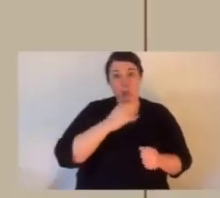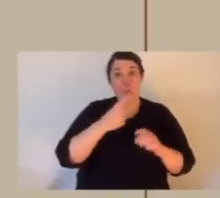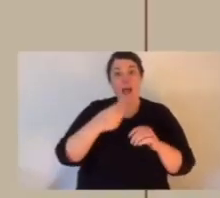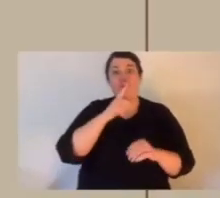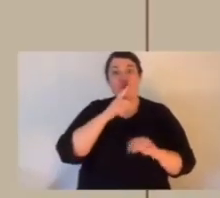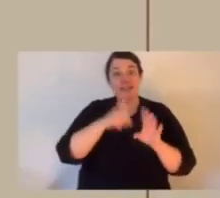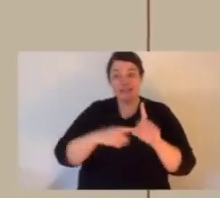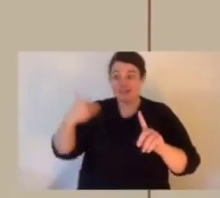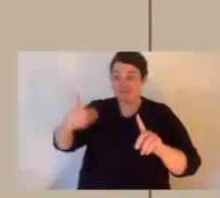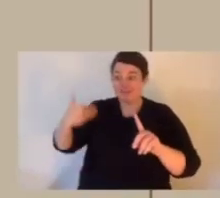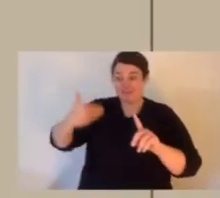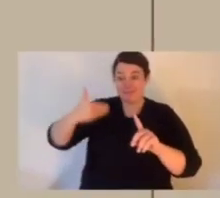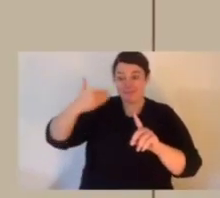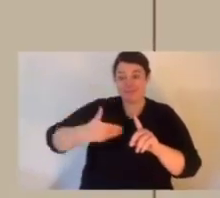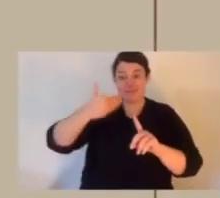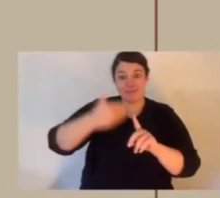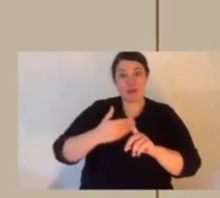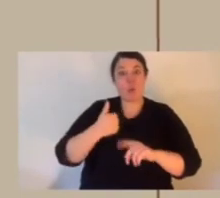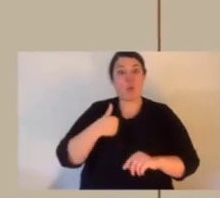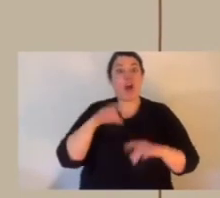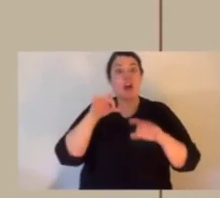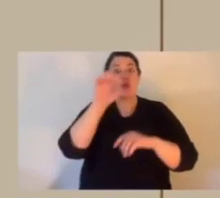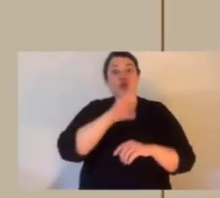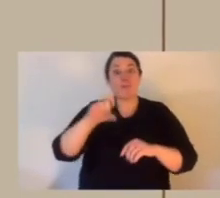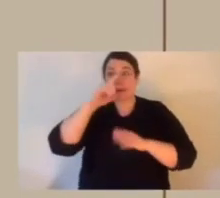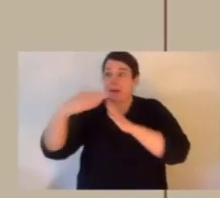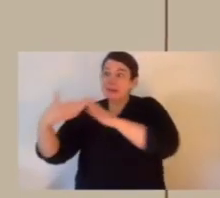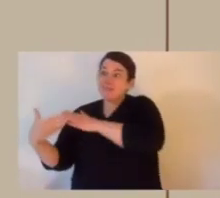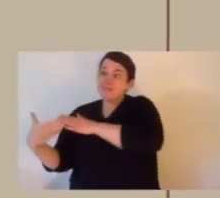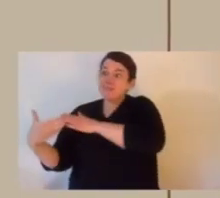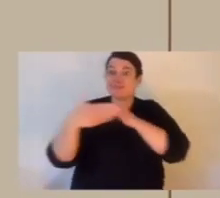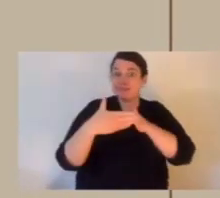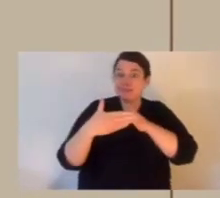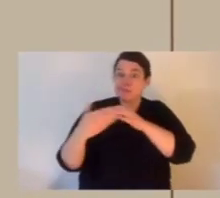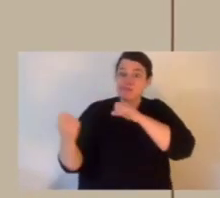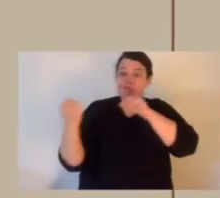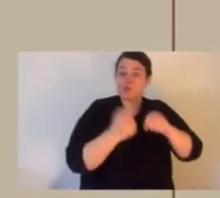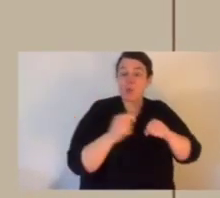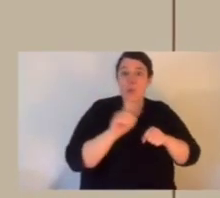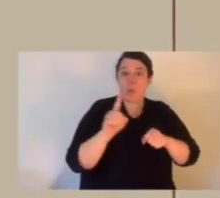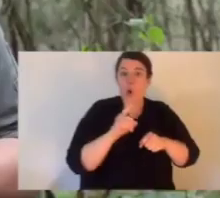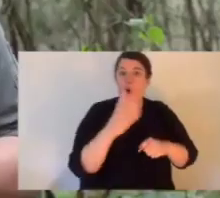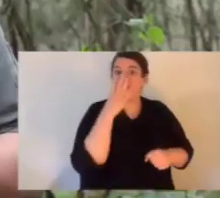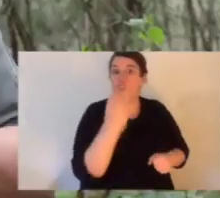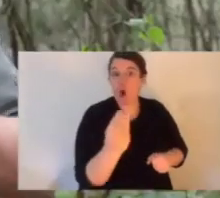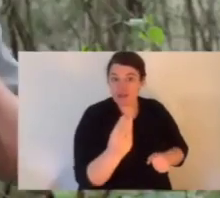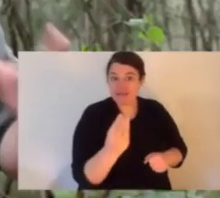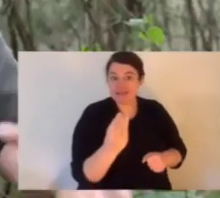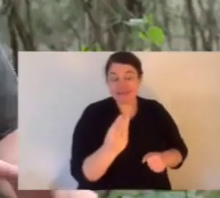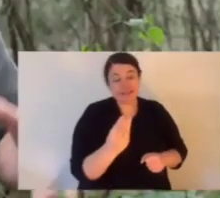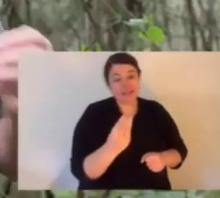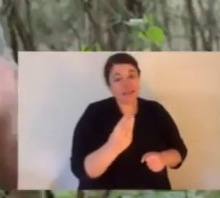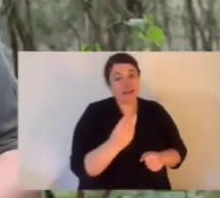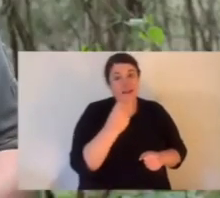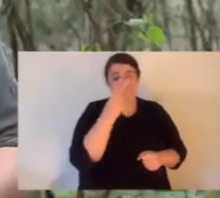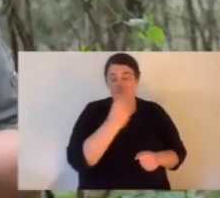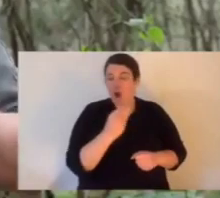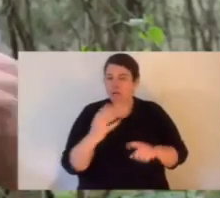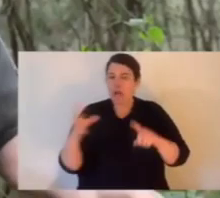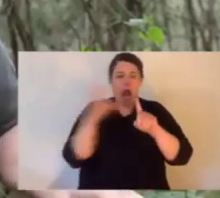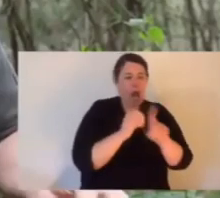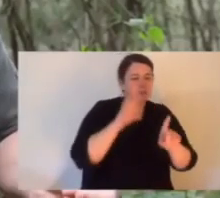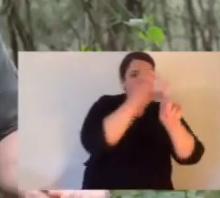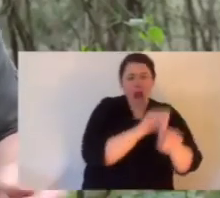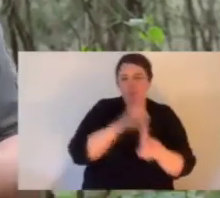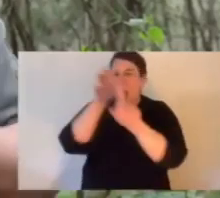Now they were found from just up in Queensland through New South Wales and down into Victoria. But the species has suffered